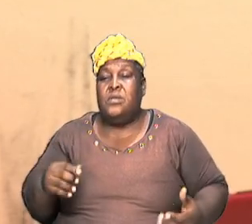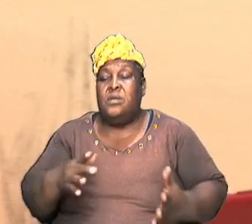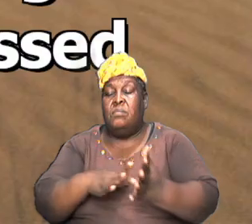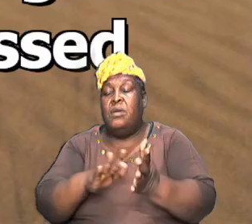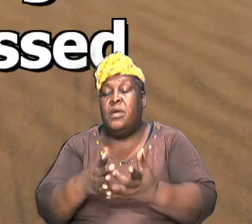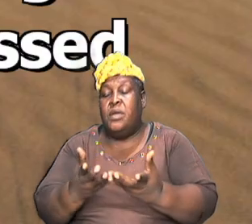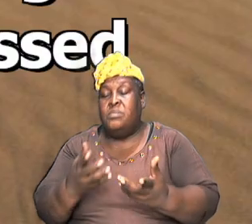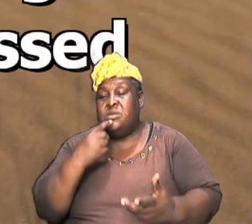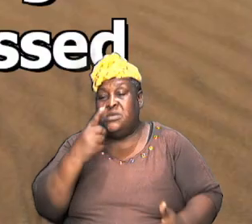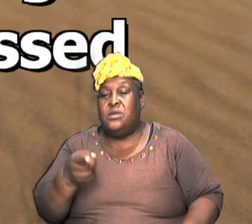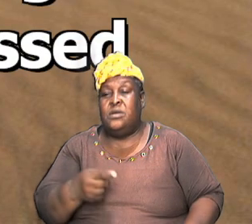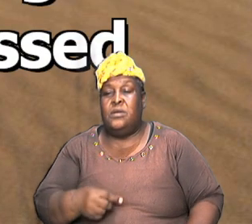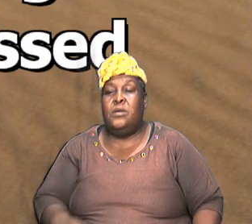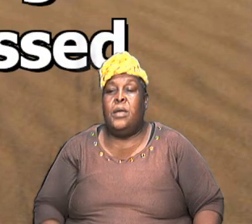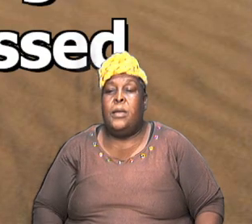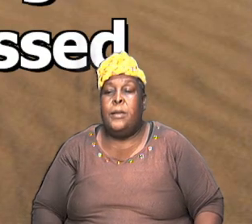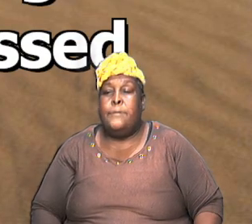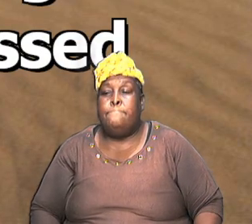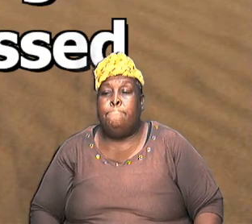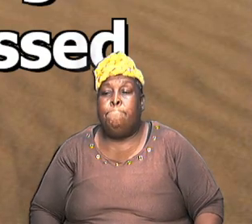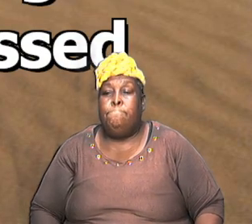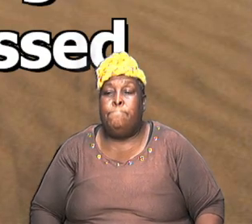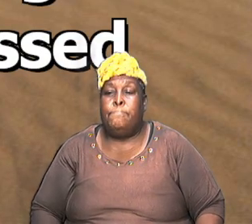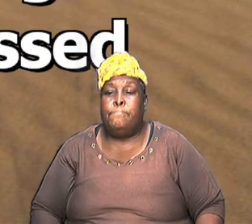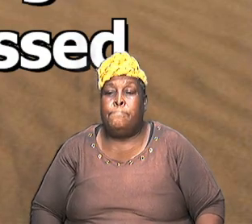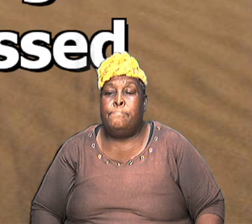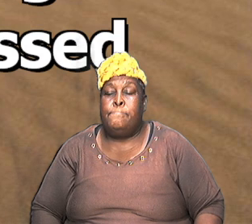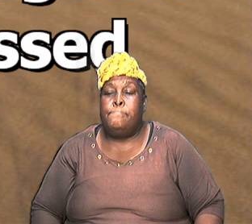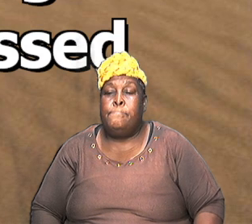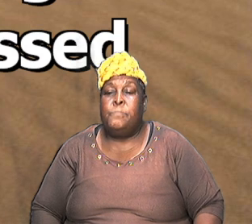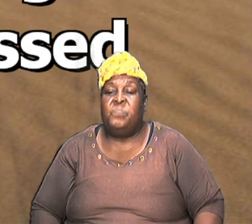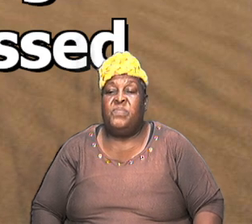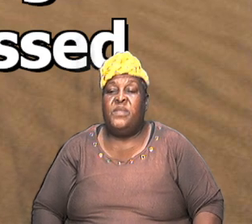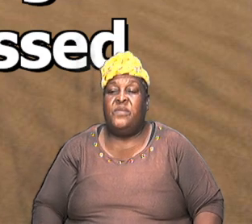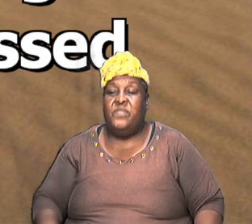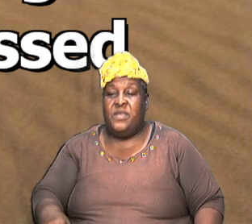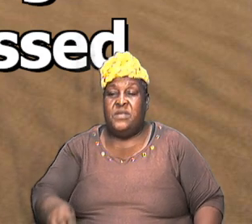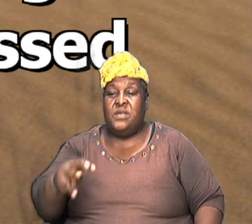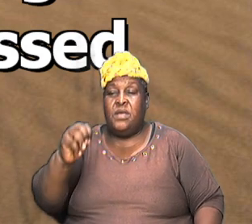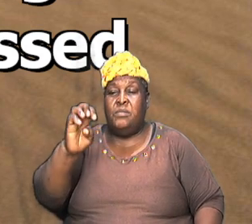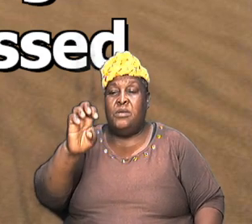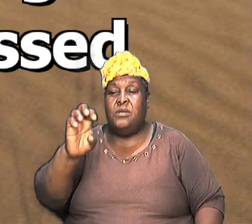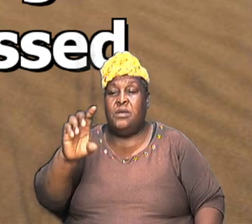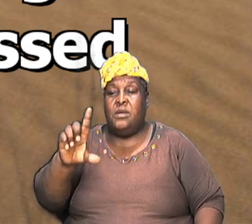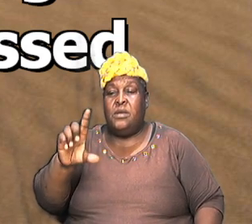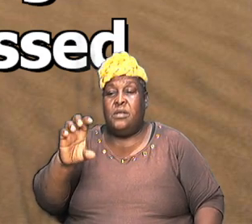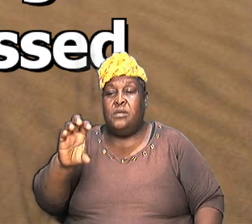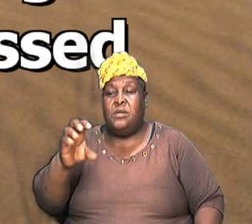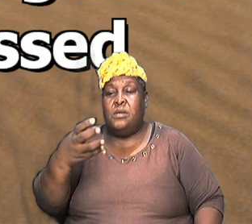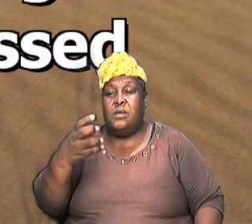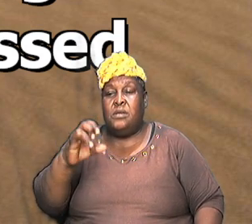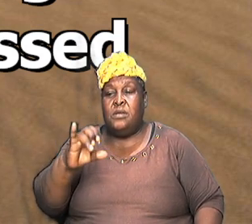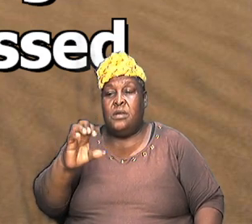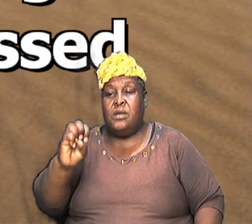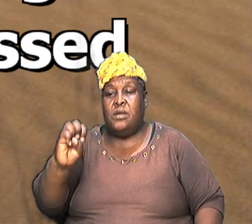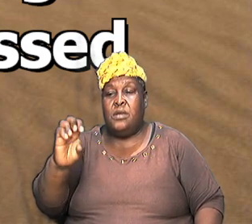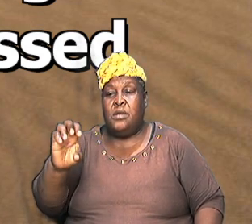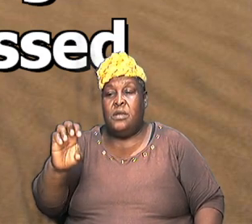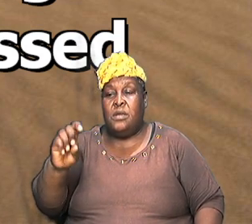read together Hebrews chapter 7 verse 1 to 3 for this Melchizedek king